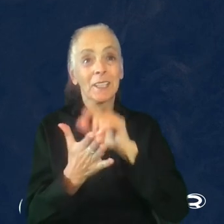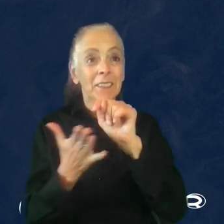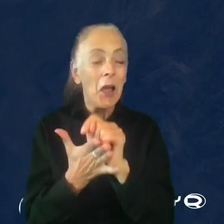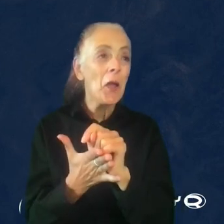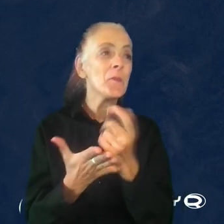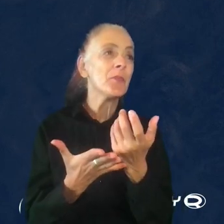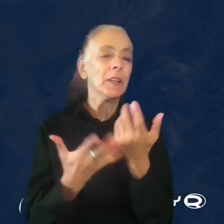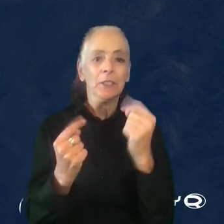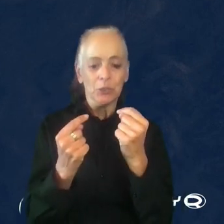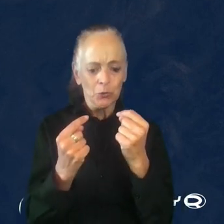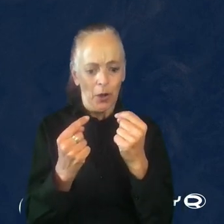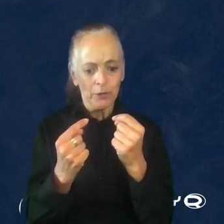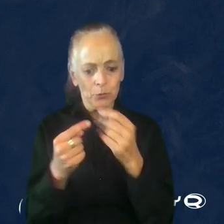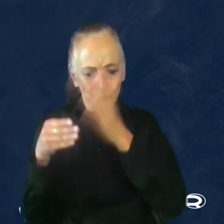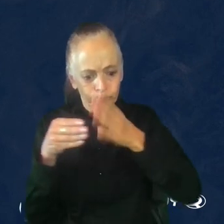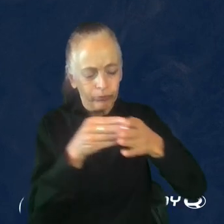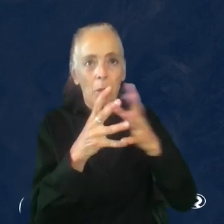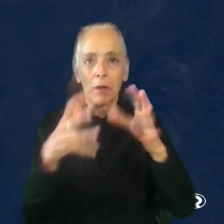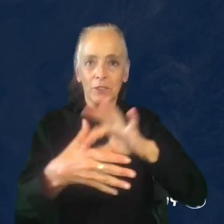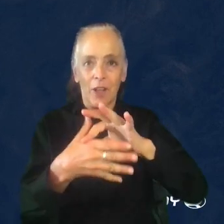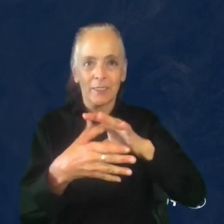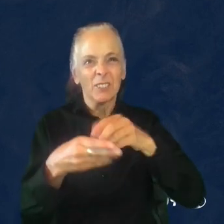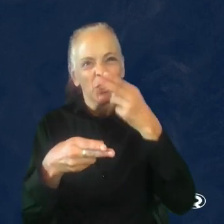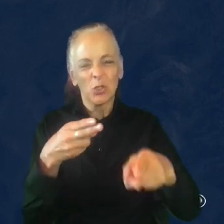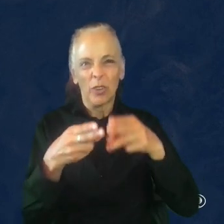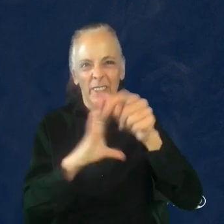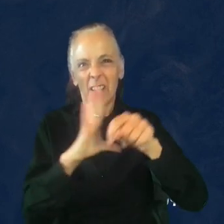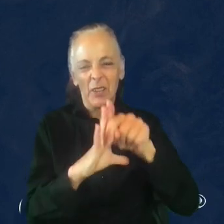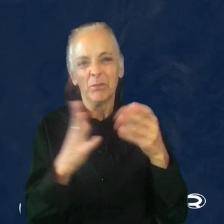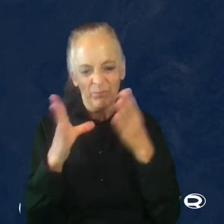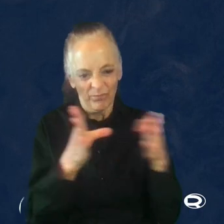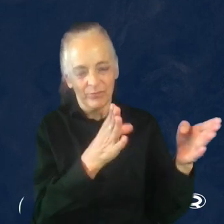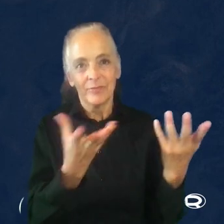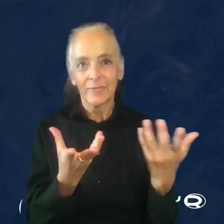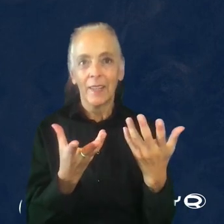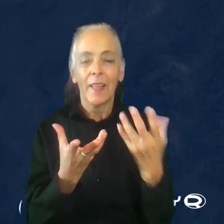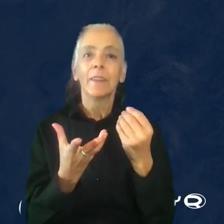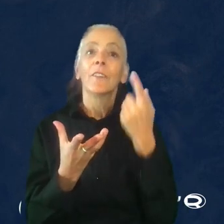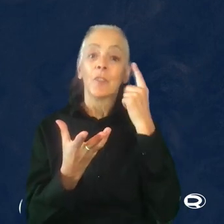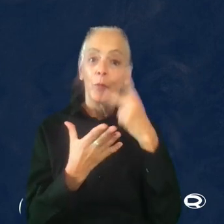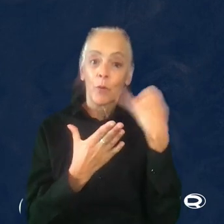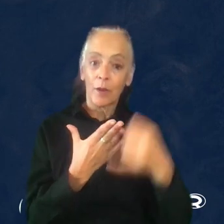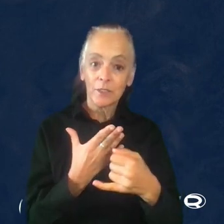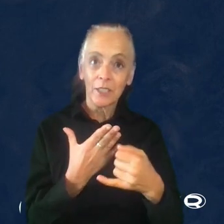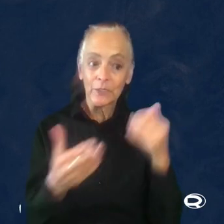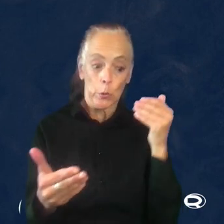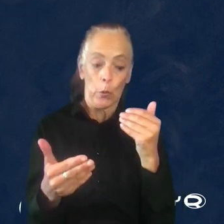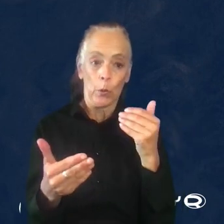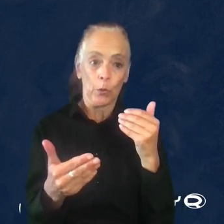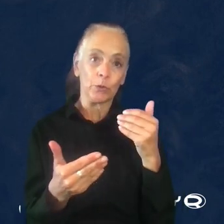cover as much of the content as I could in short periods of time, and especially for the projects closer to release.